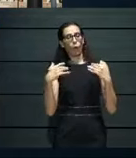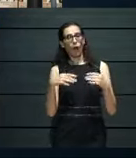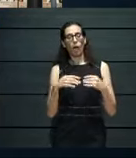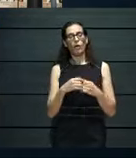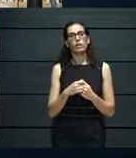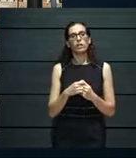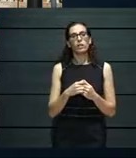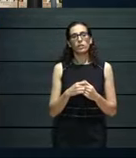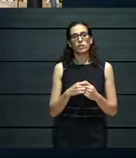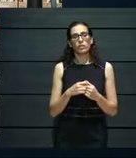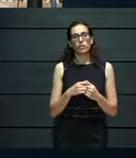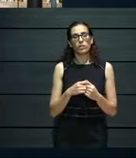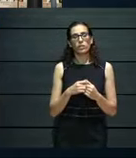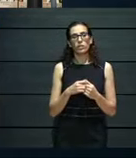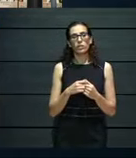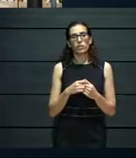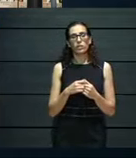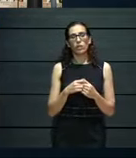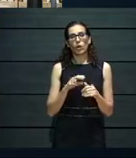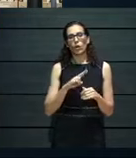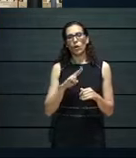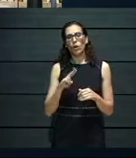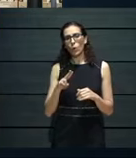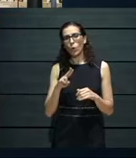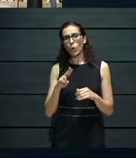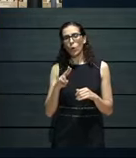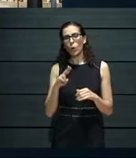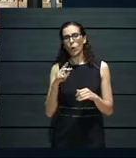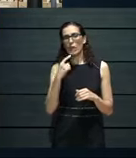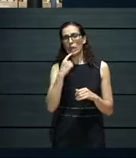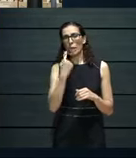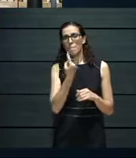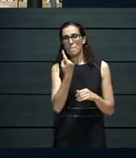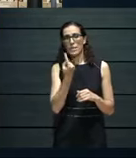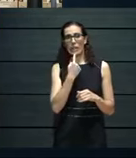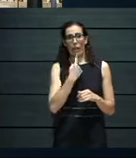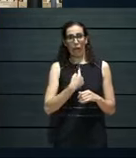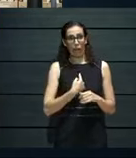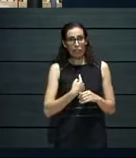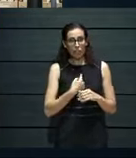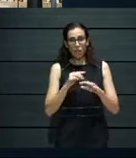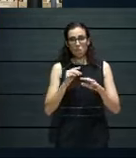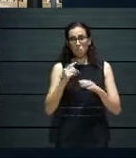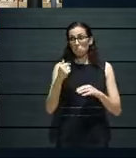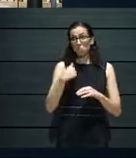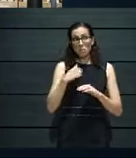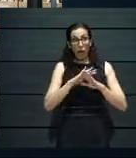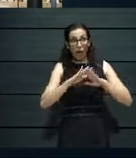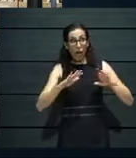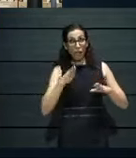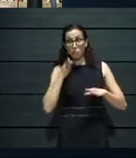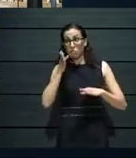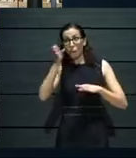that some people had never been to a theatre or actually experienced a